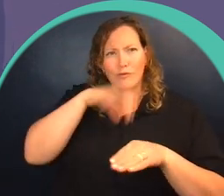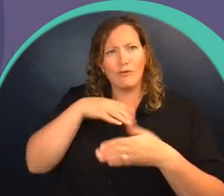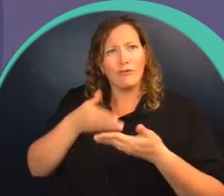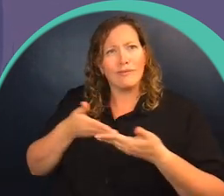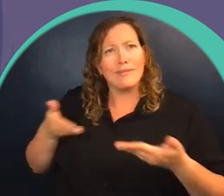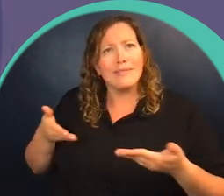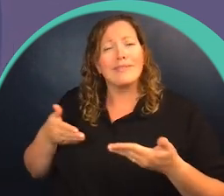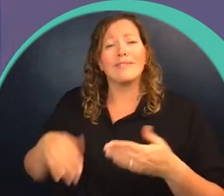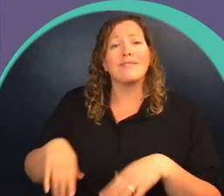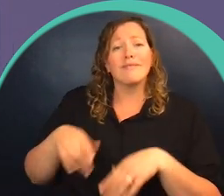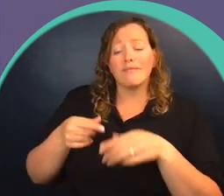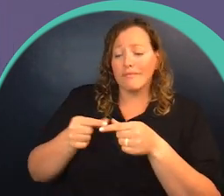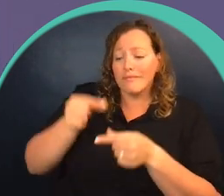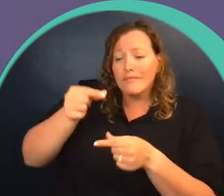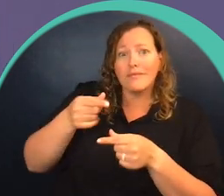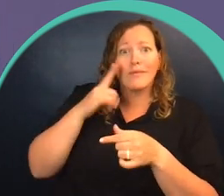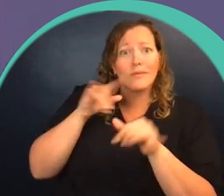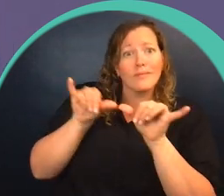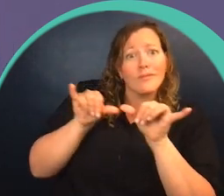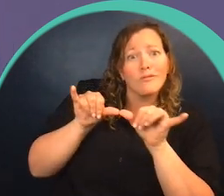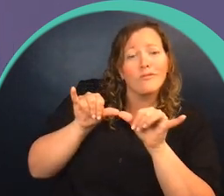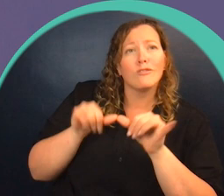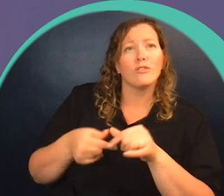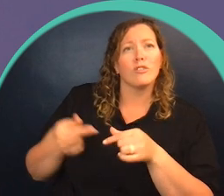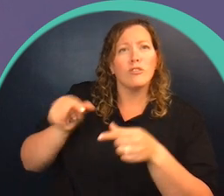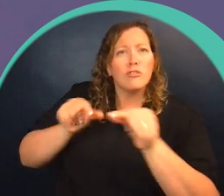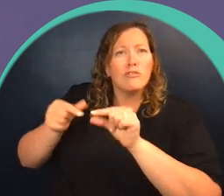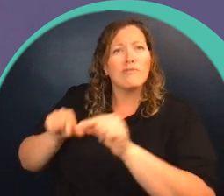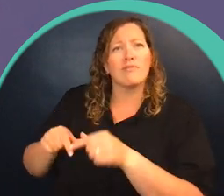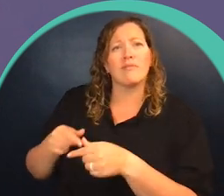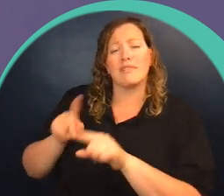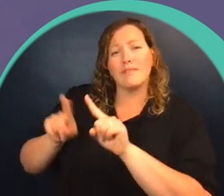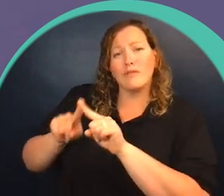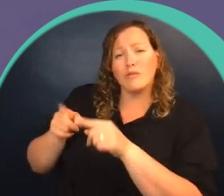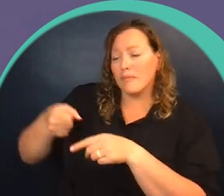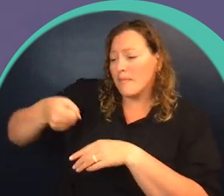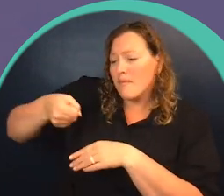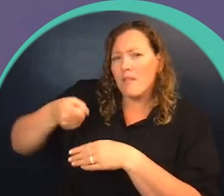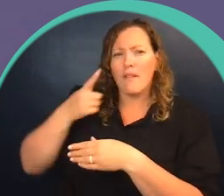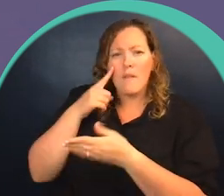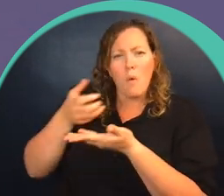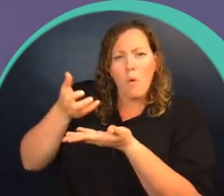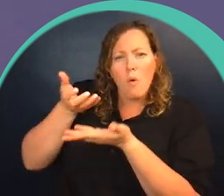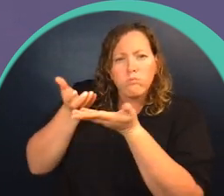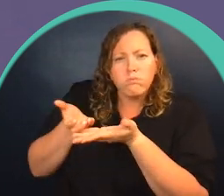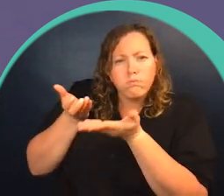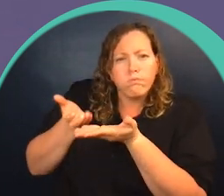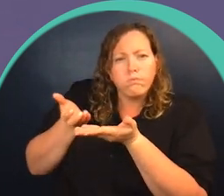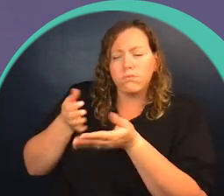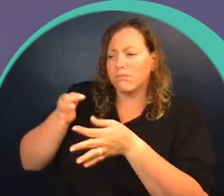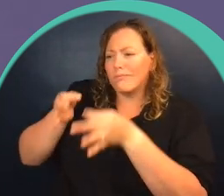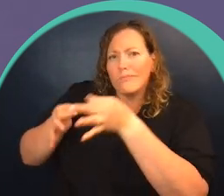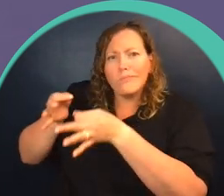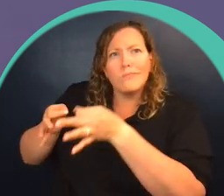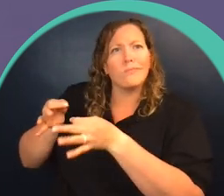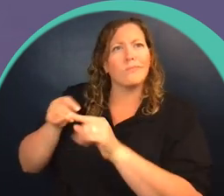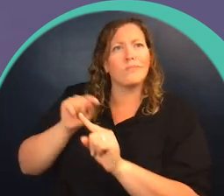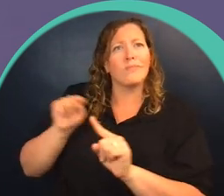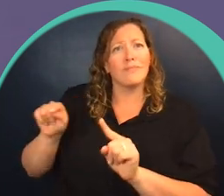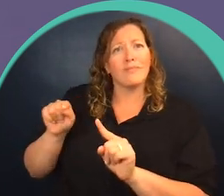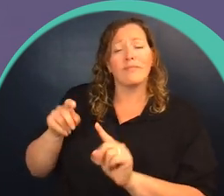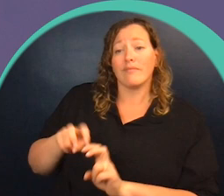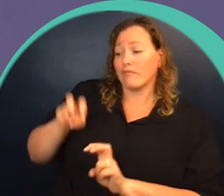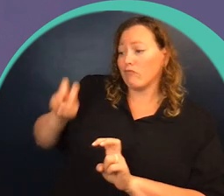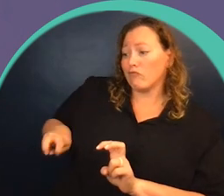samples, a margarine container full of measuring tapes, a pile of tiny felt bags, and a kitchen scale. Beside me sat